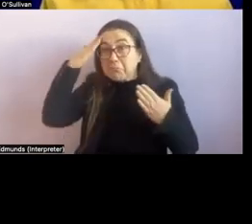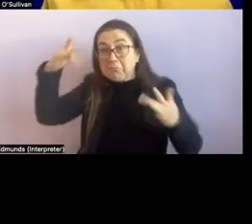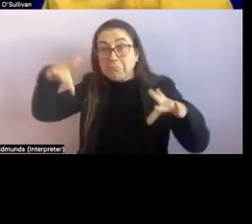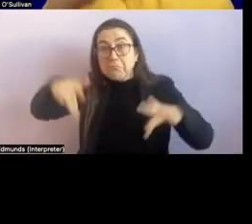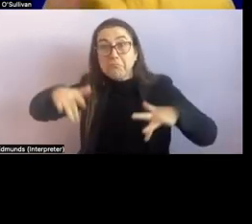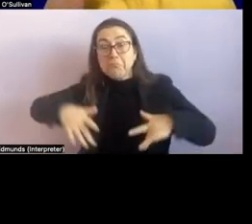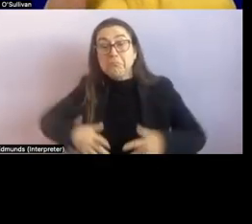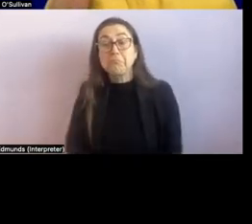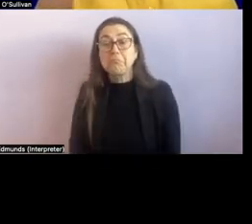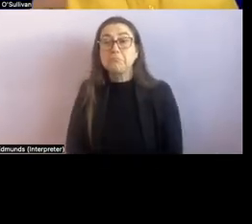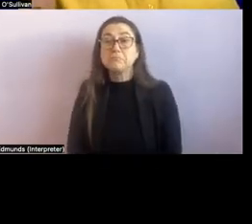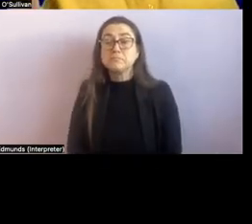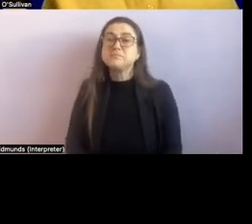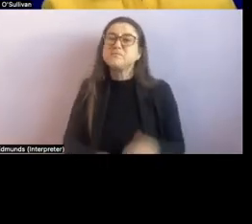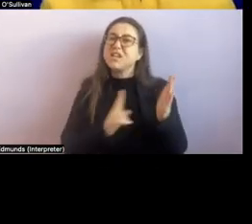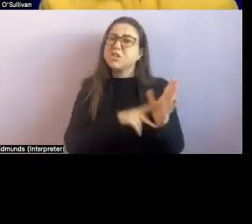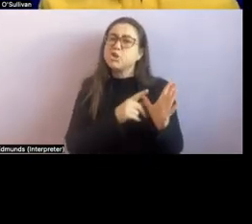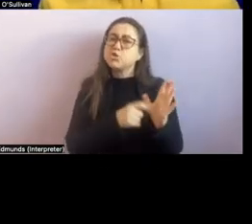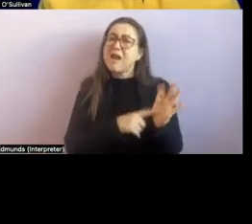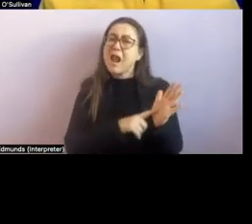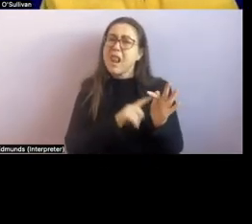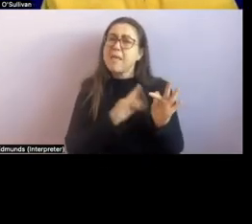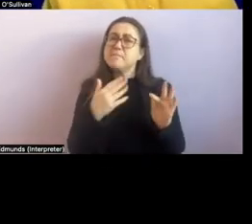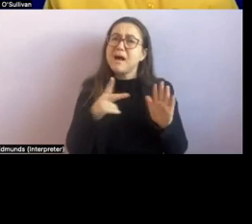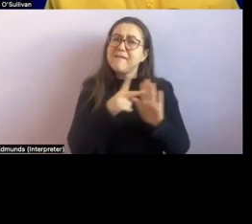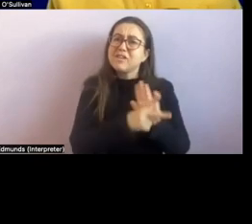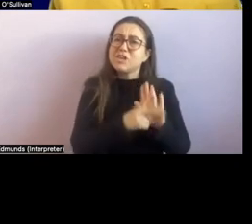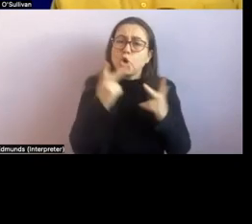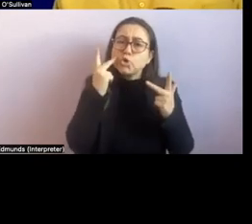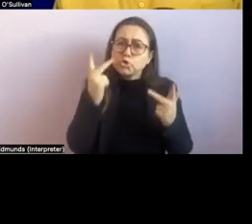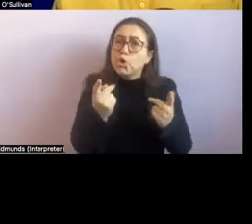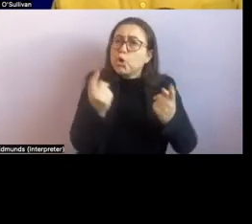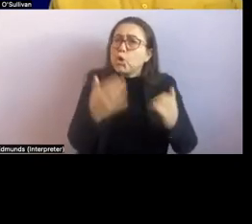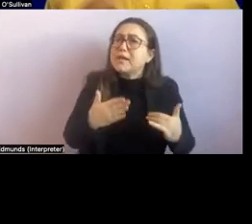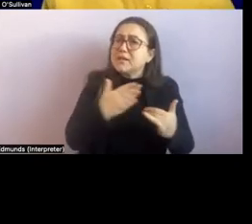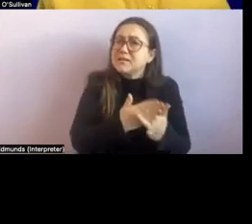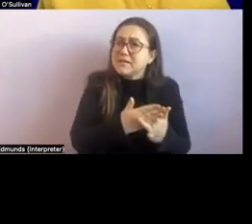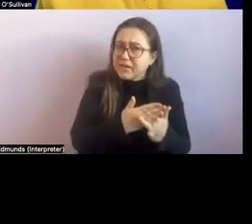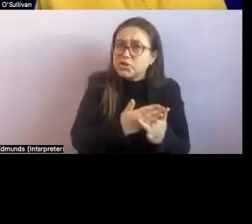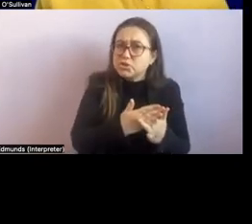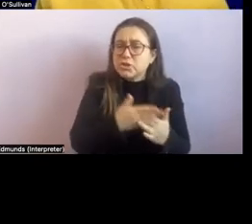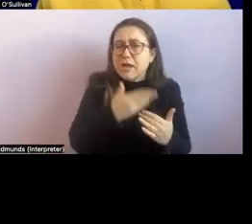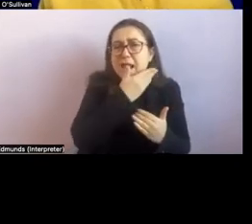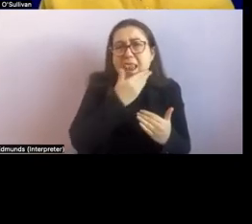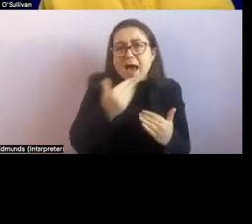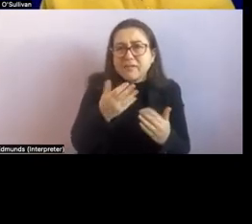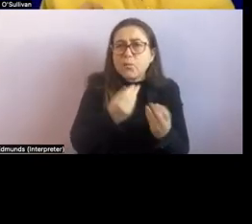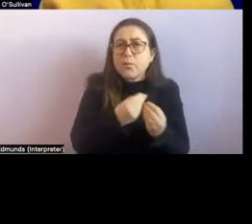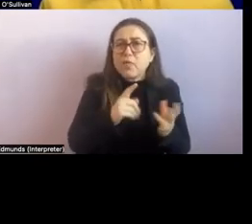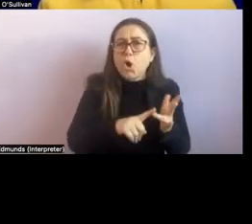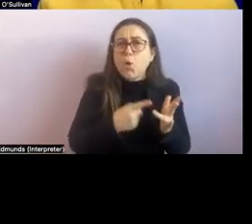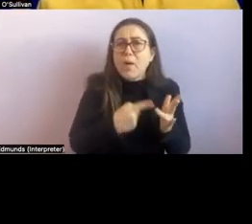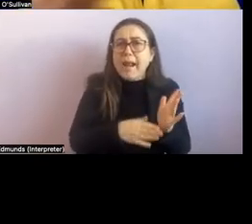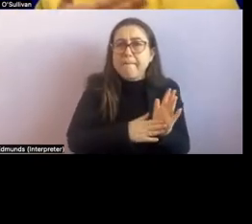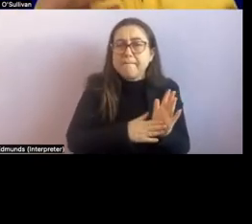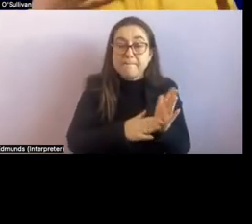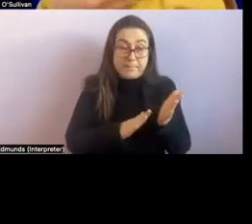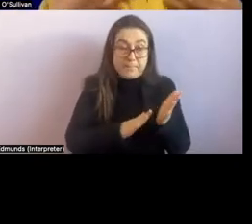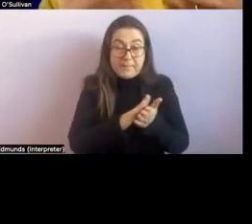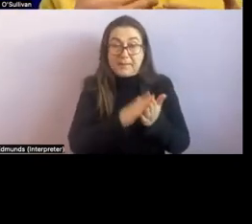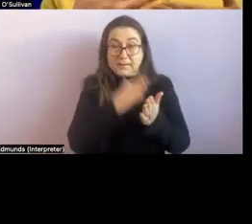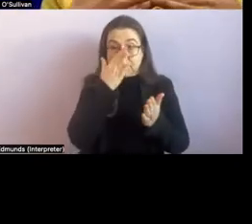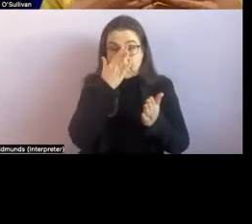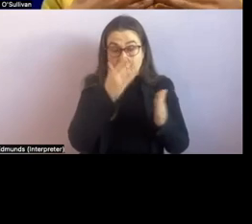norell's beautiful videos those early intervention um with the onm so that this the movement is